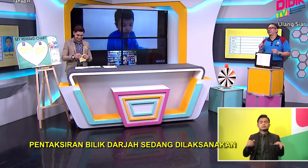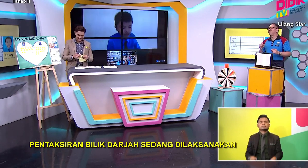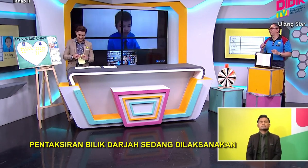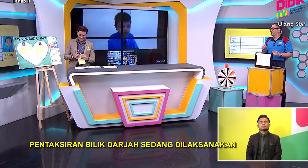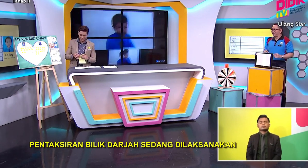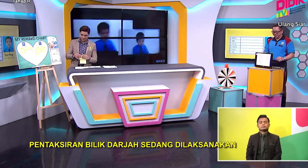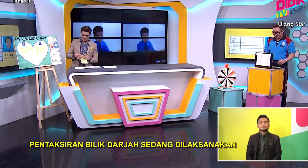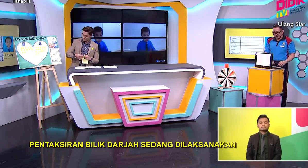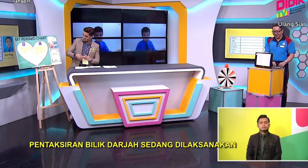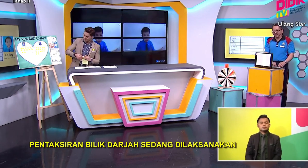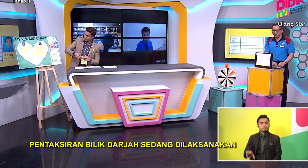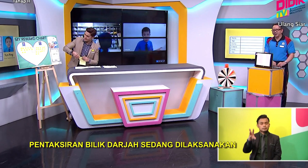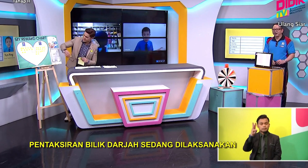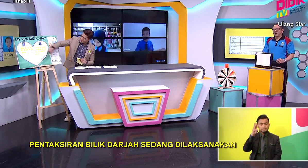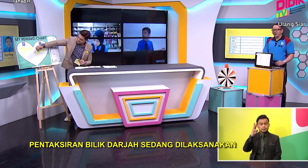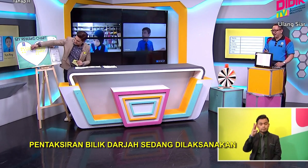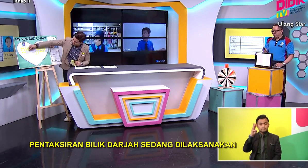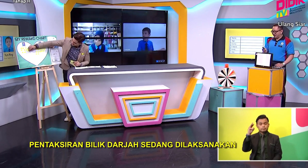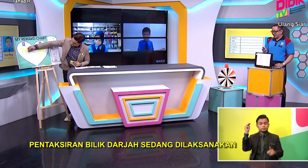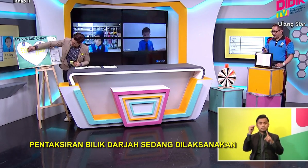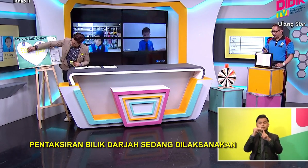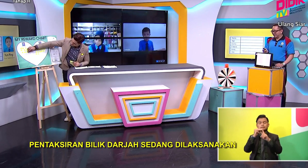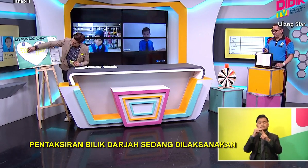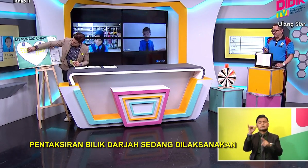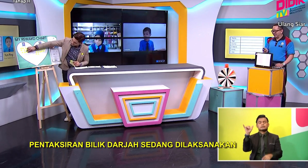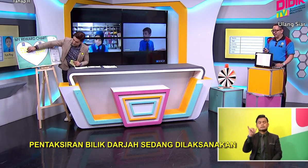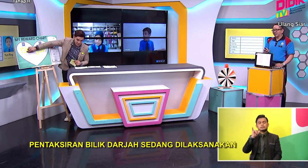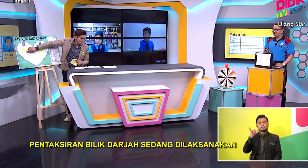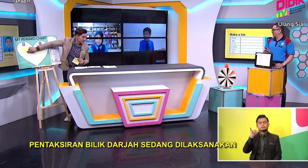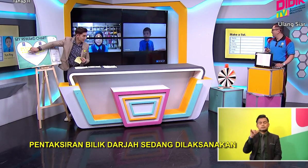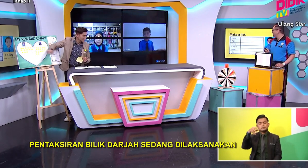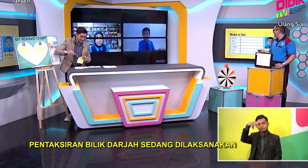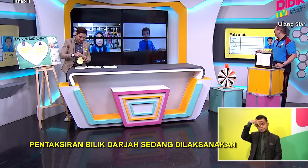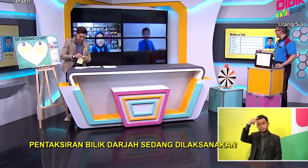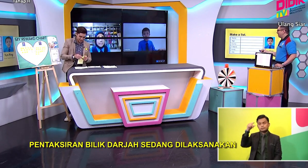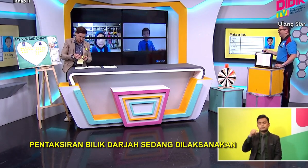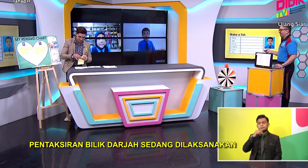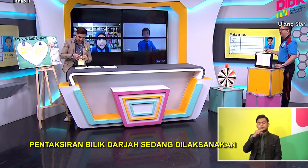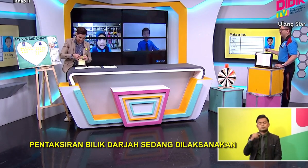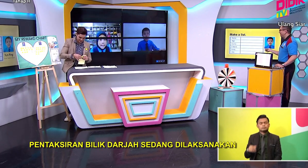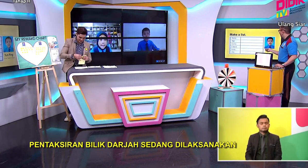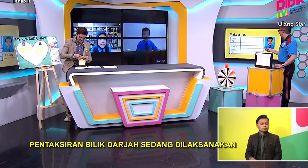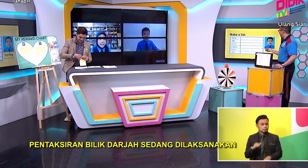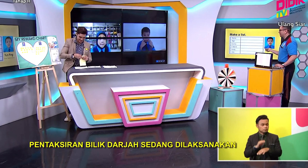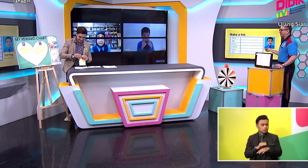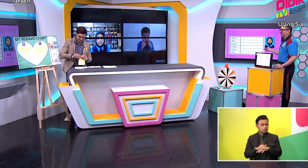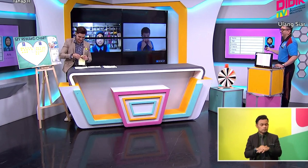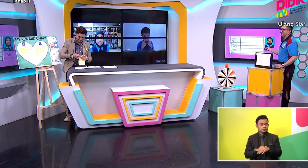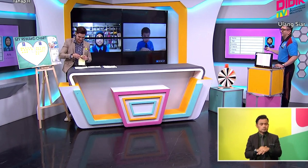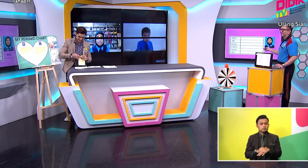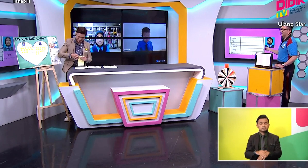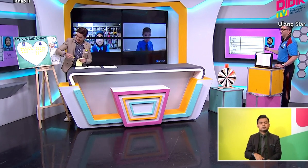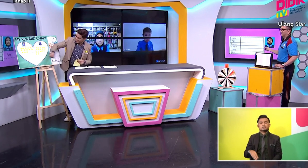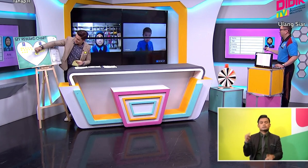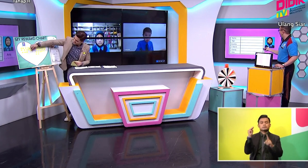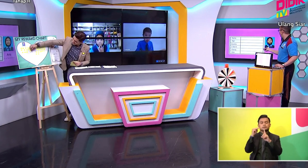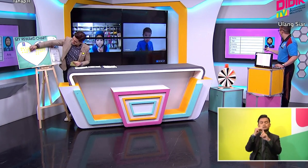stars. stars for Peng Peng. Peng Peng as well. Okay. There are so many stars here, teacher Ko. Yeah. They are full of stars now.